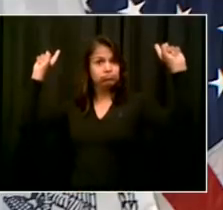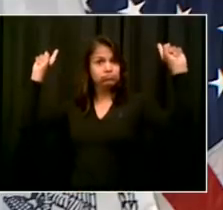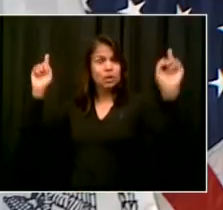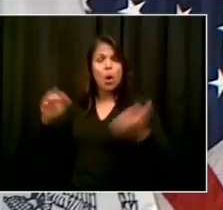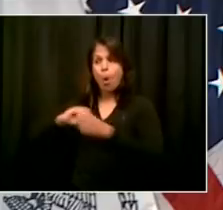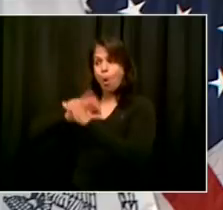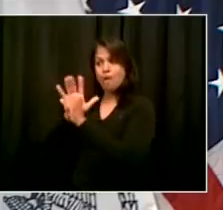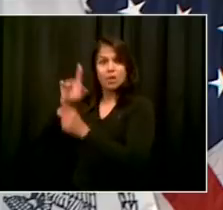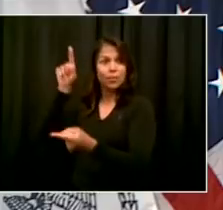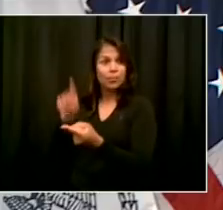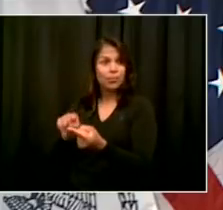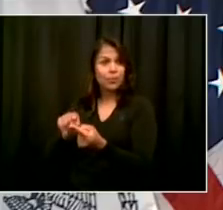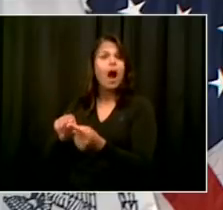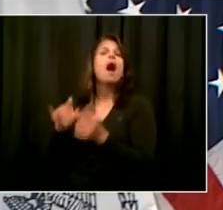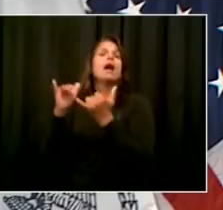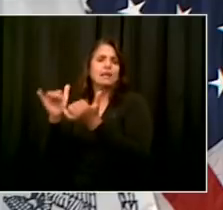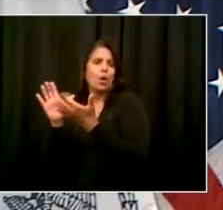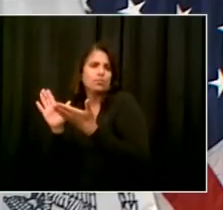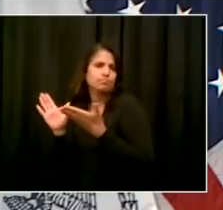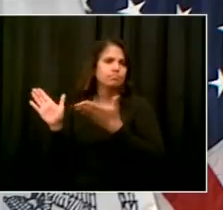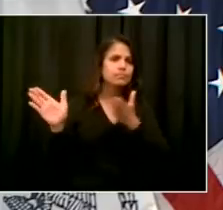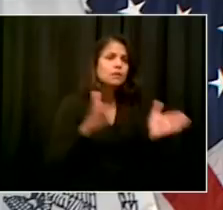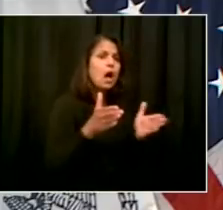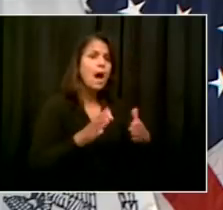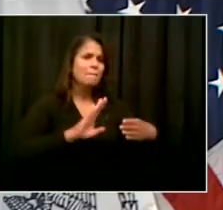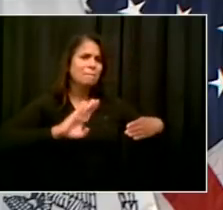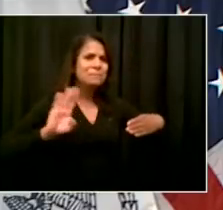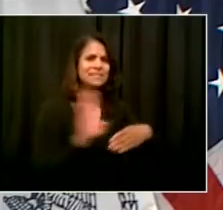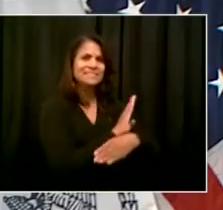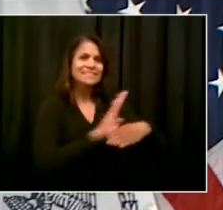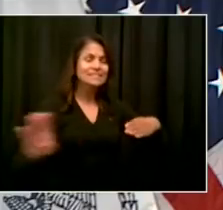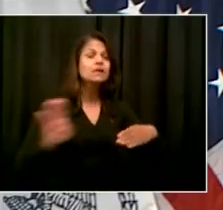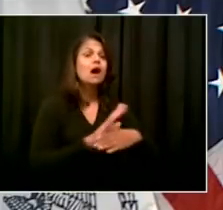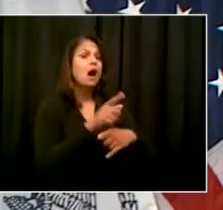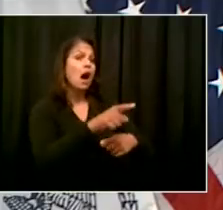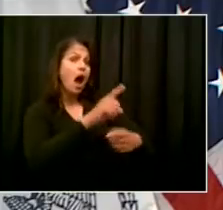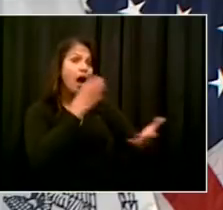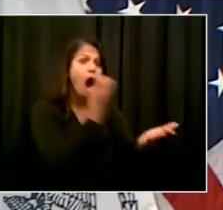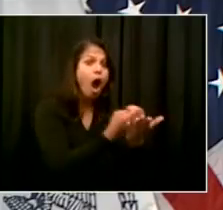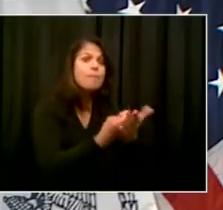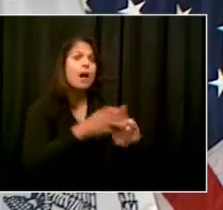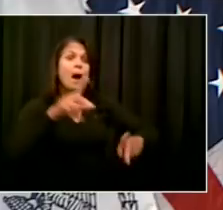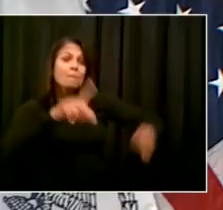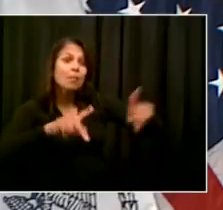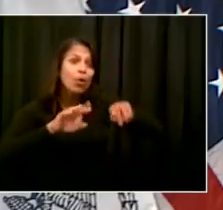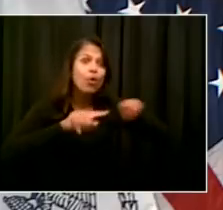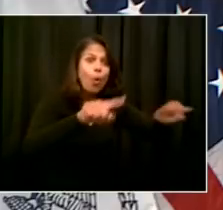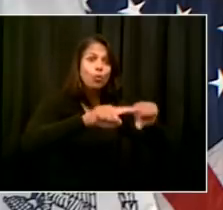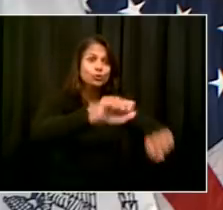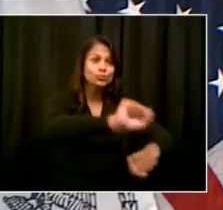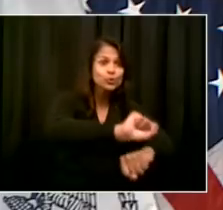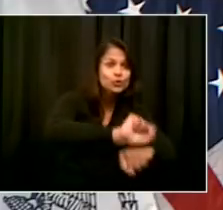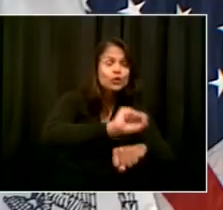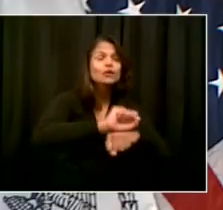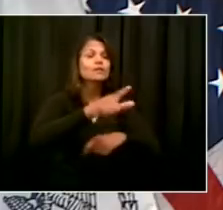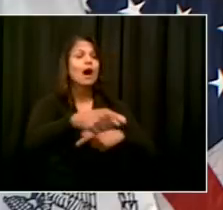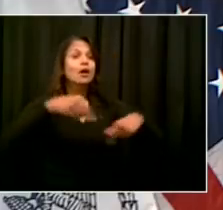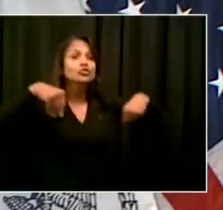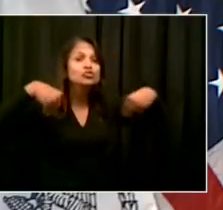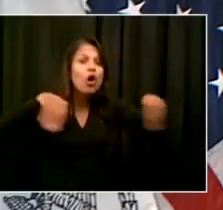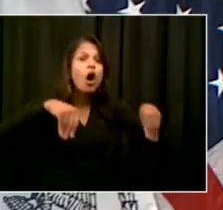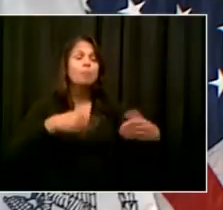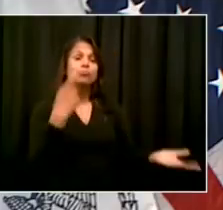community, the business community, the arts community, you name it, from the beginning, a number of different venues where we've brought in their voices.